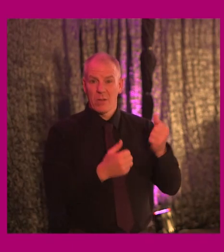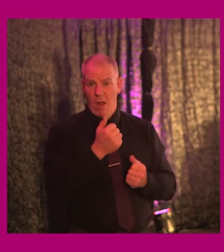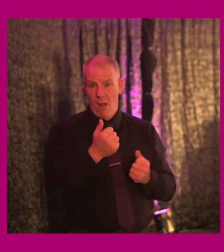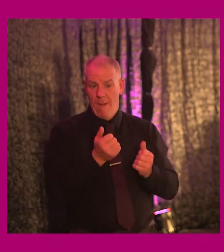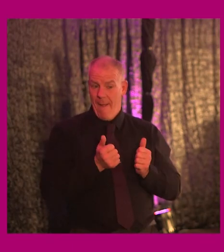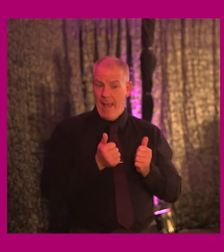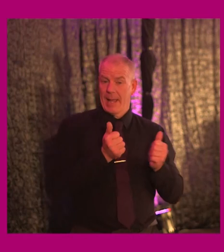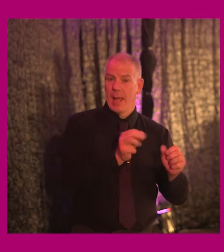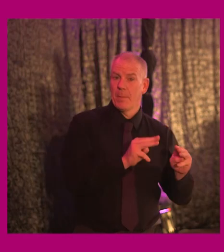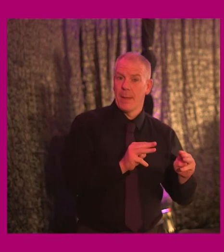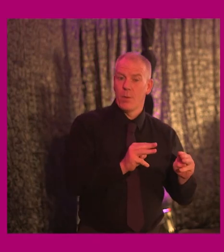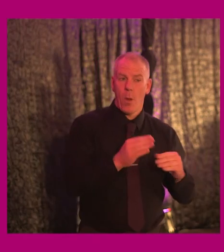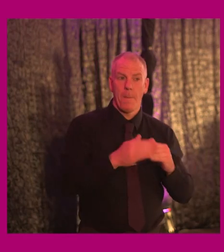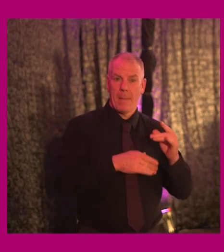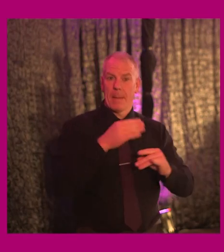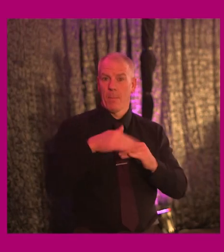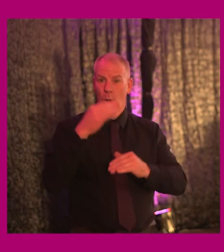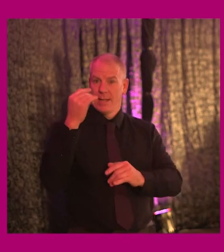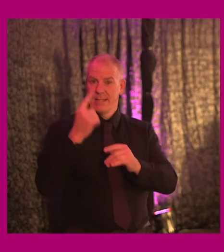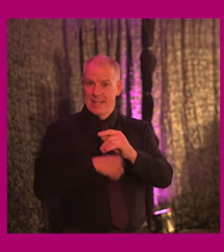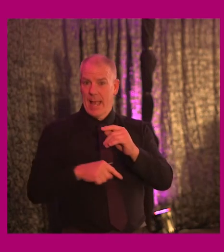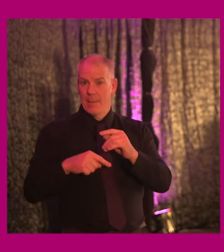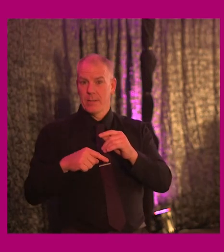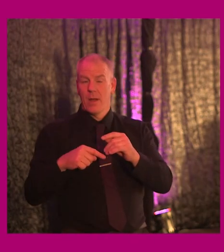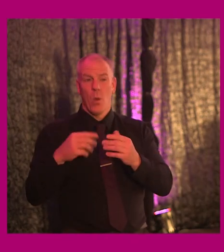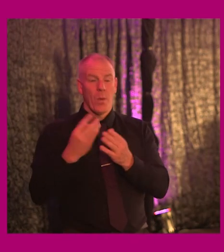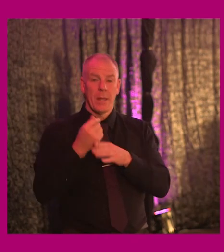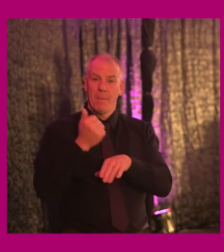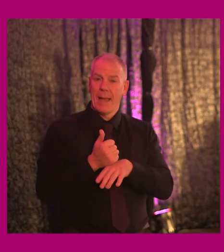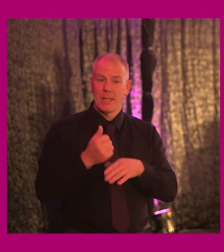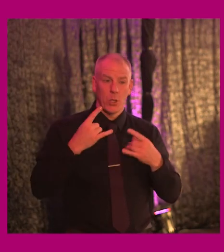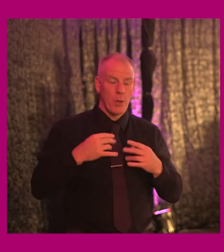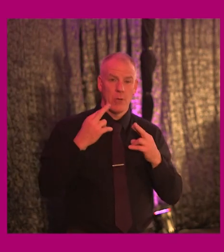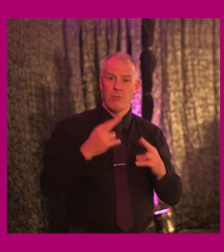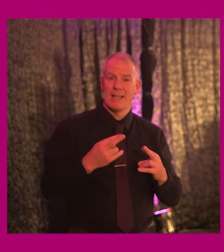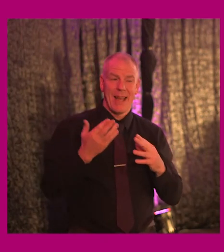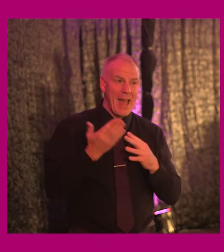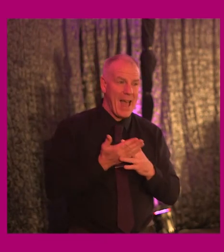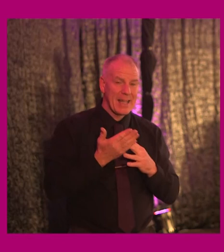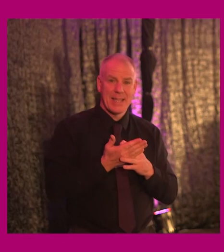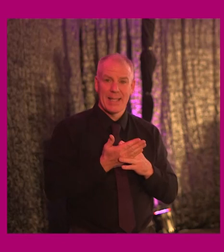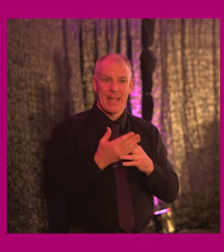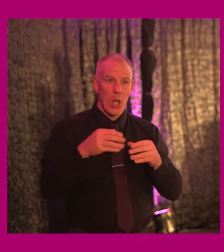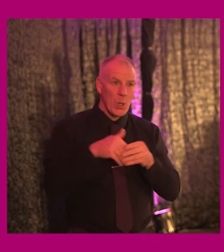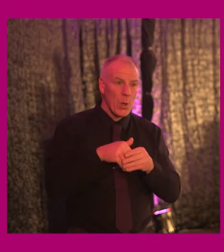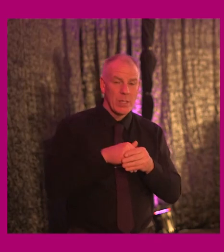who have basic human rights to access and inclusion and to barrier-free public transport?